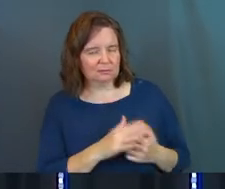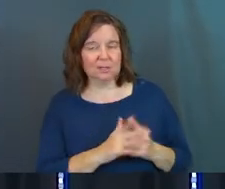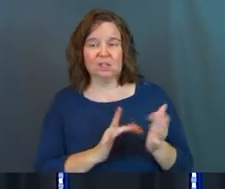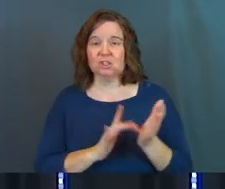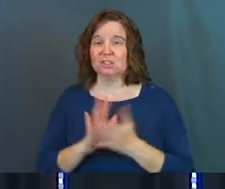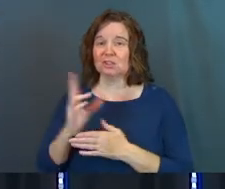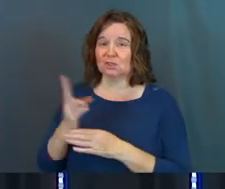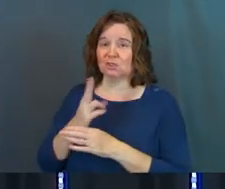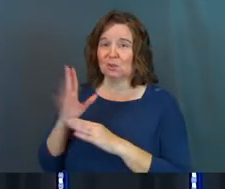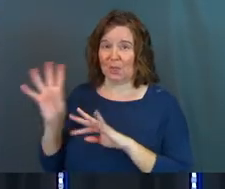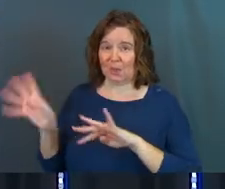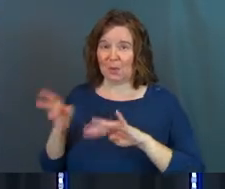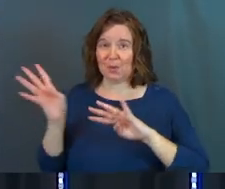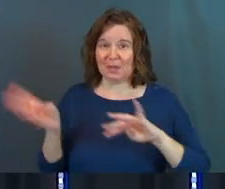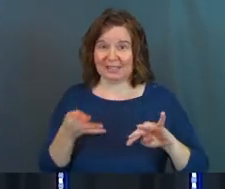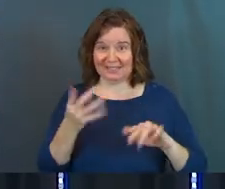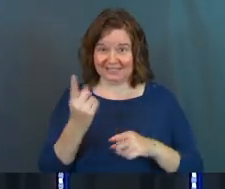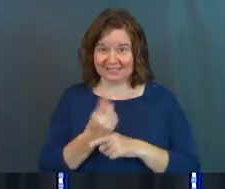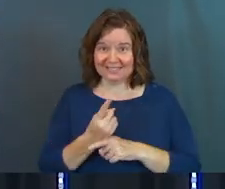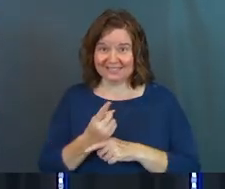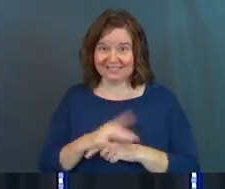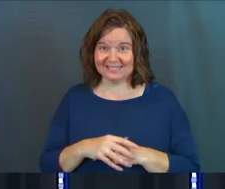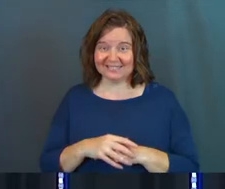And Jesus uses the wind. Don't you love that?